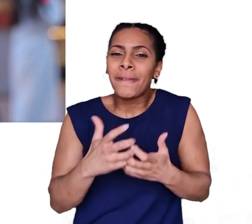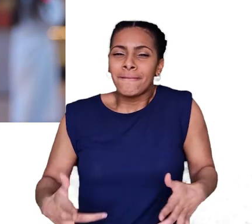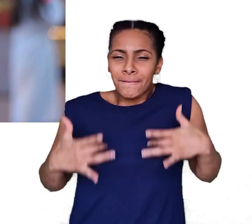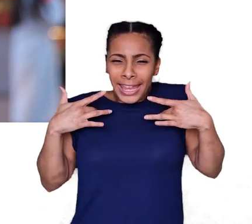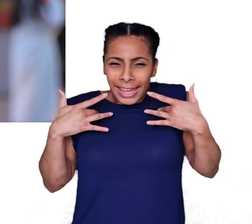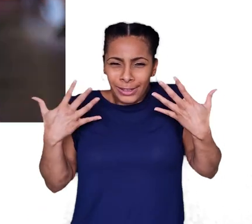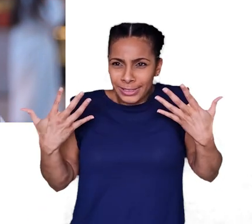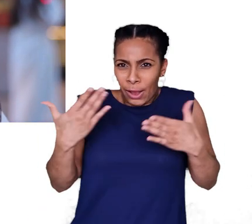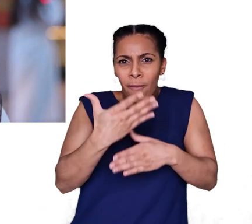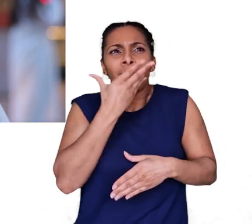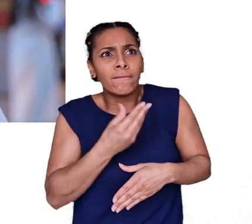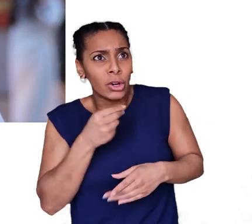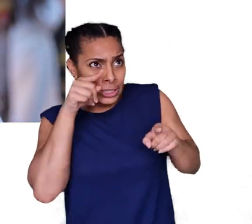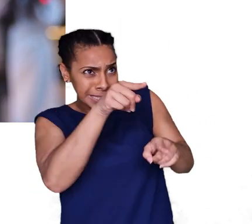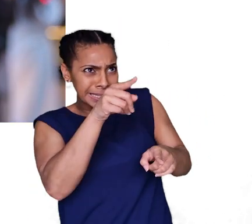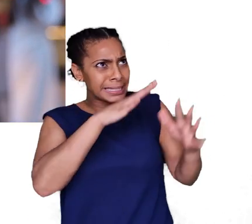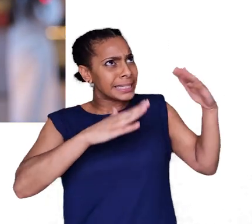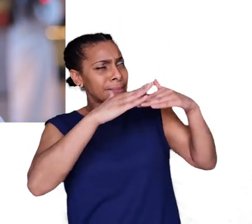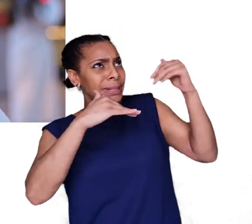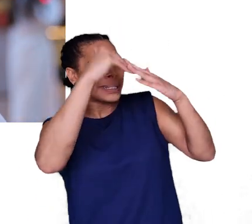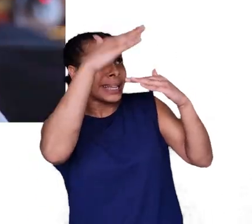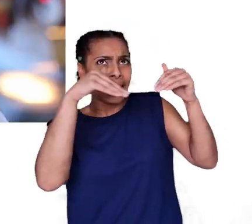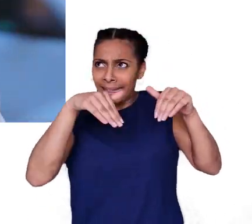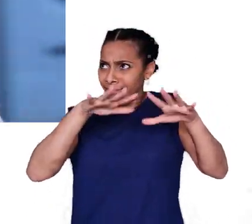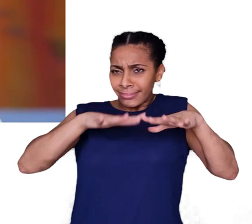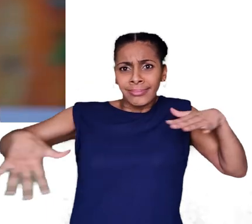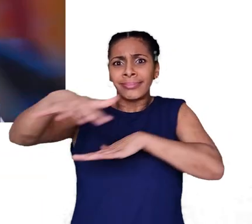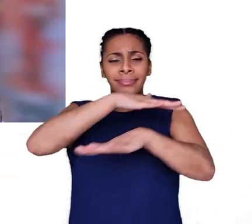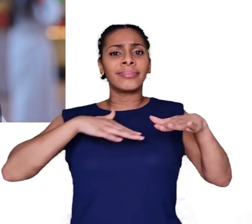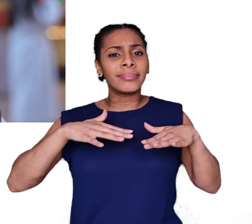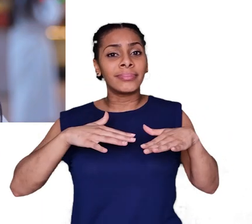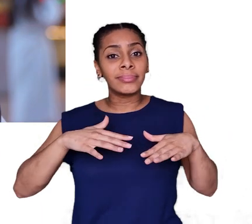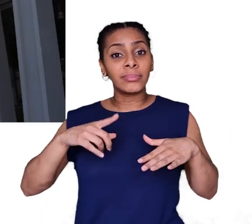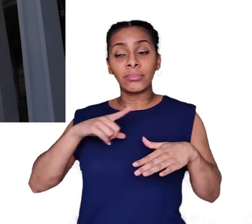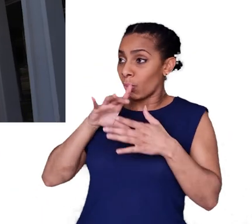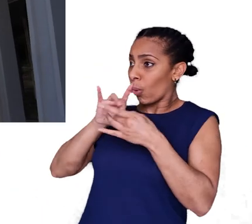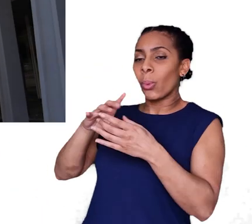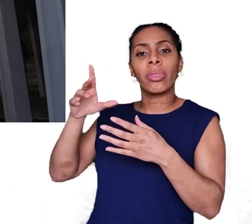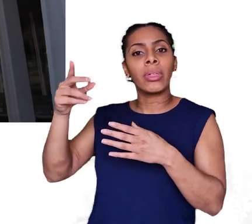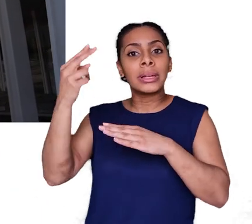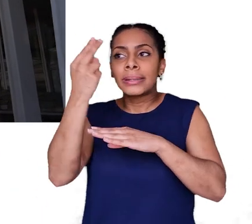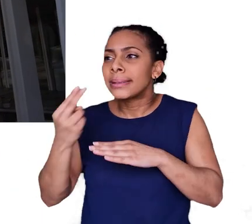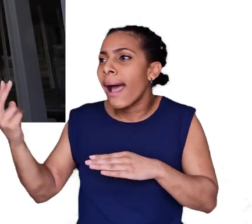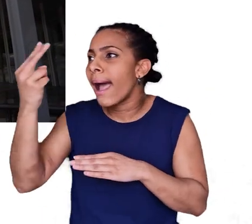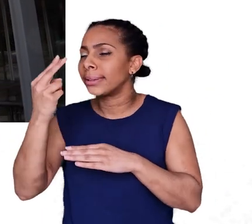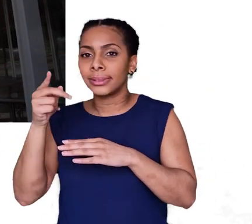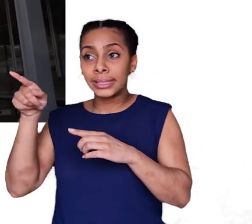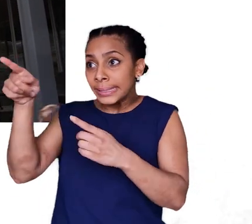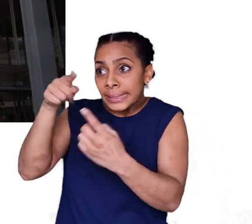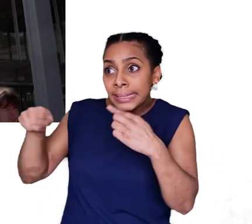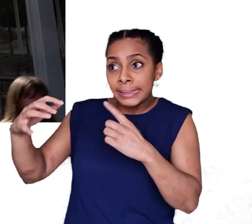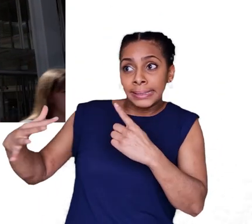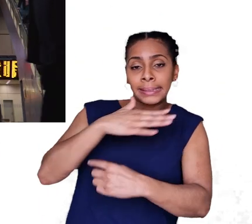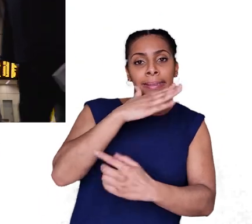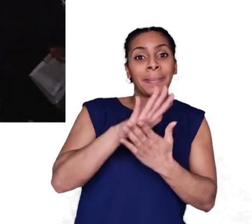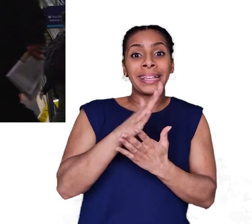in the world. And because of the amazing architects and designers that worked on this project, it's made the way we live and the way we